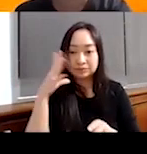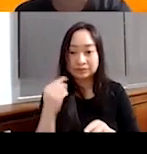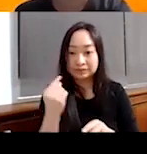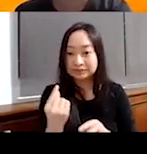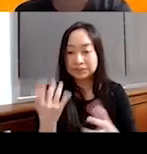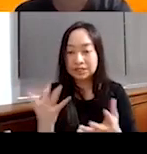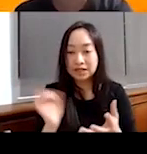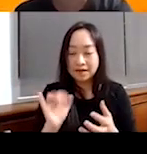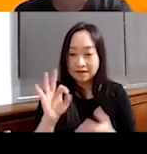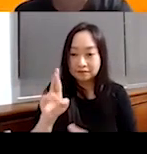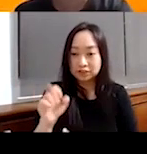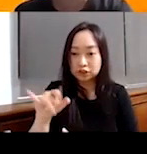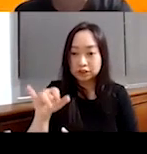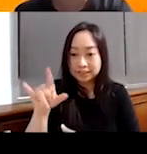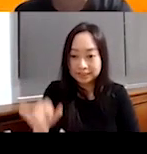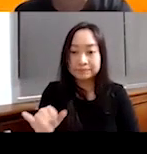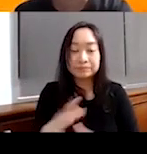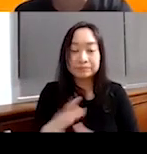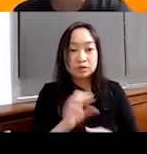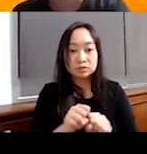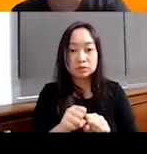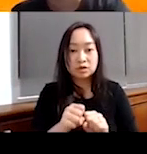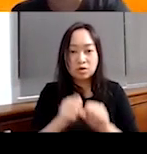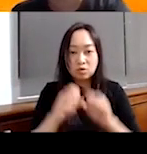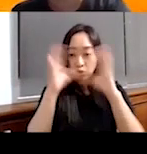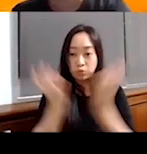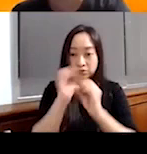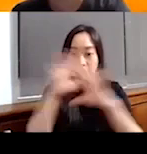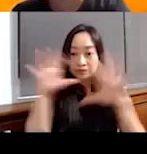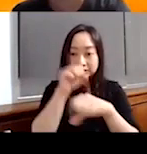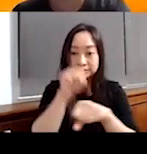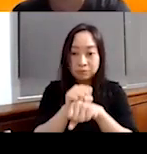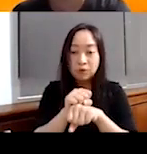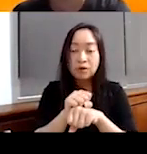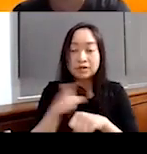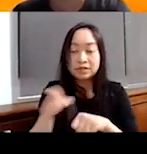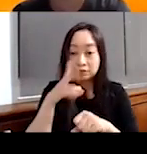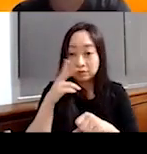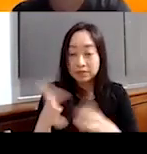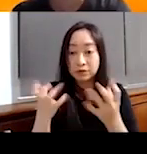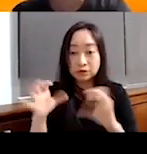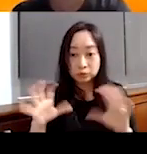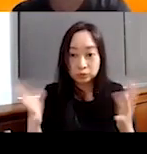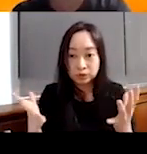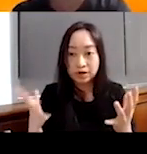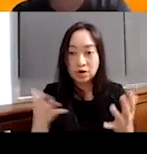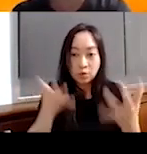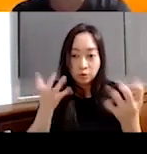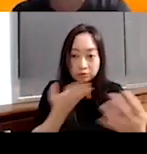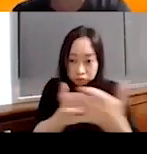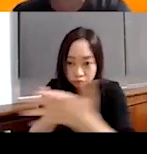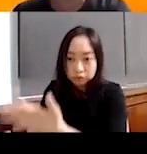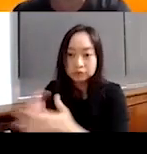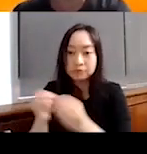of, uh, fragility. And so one of the things that, uh, World Vision Singapore is, uh, is really looking to do is to reach, um,